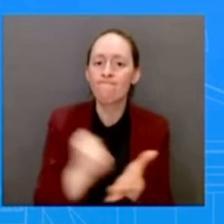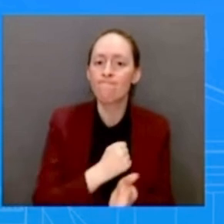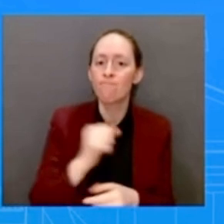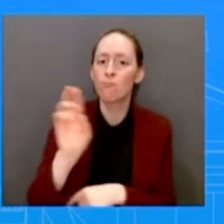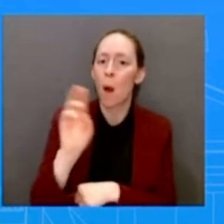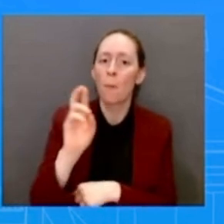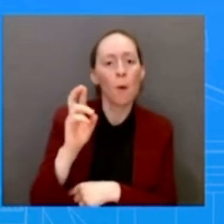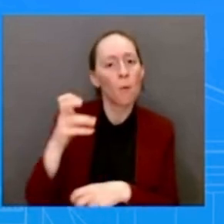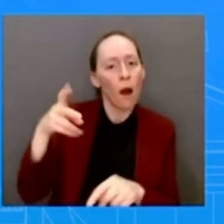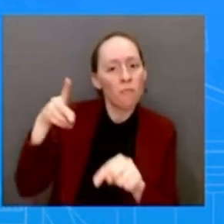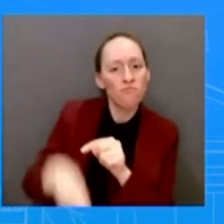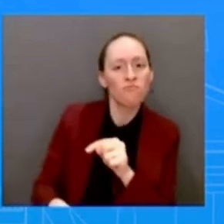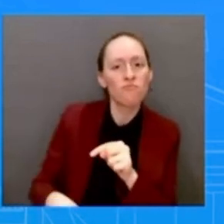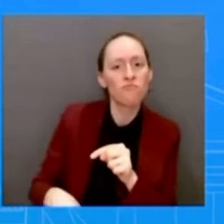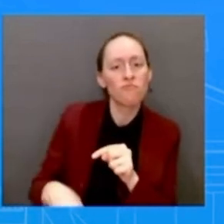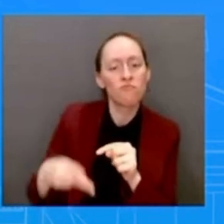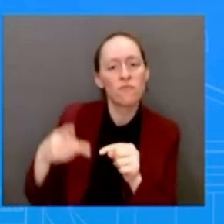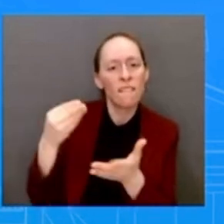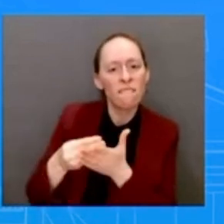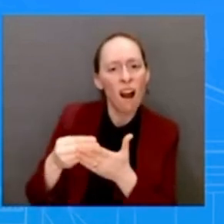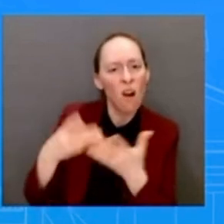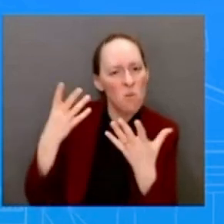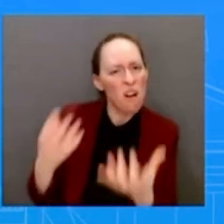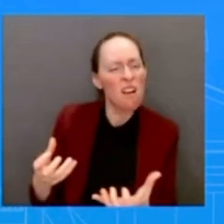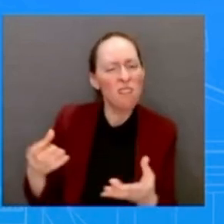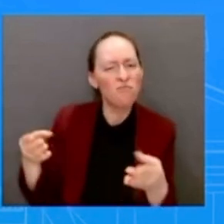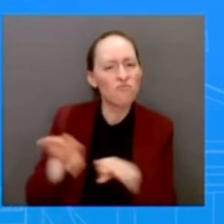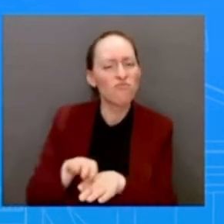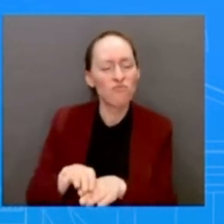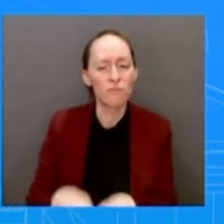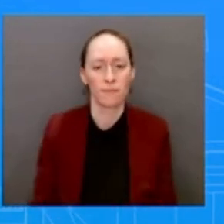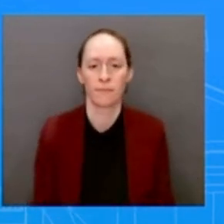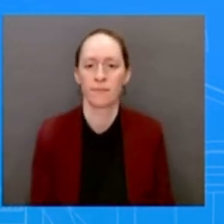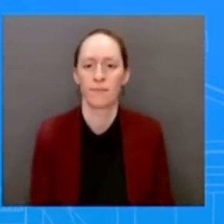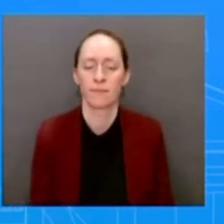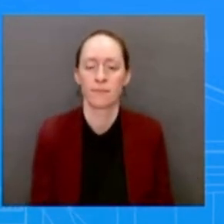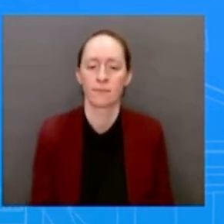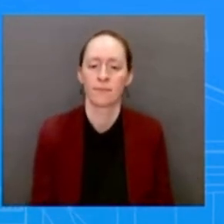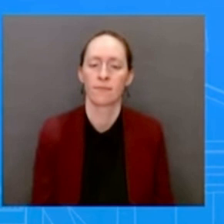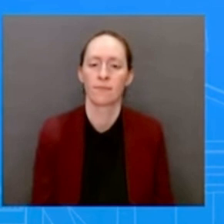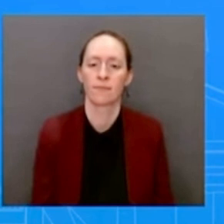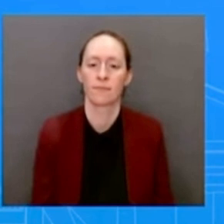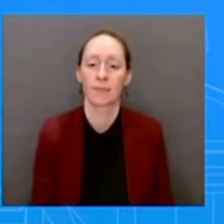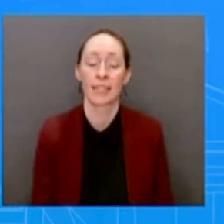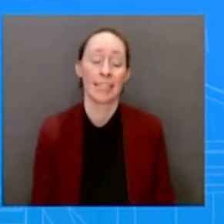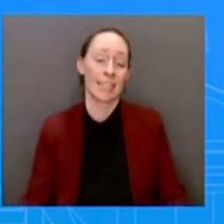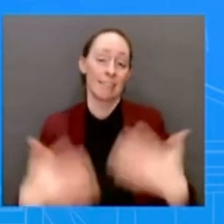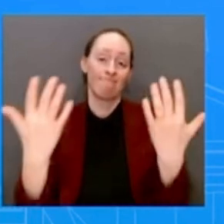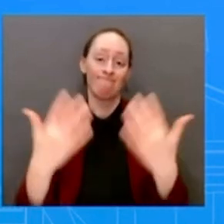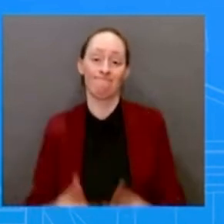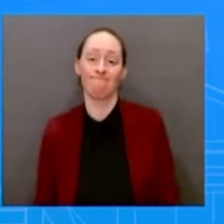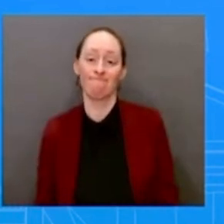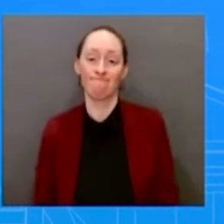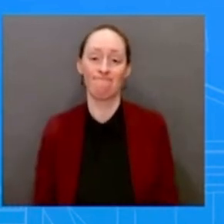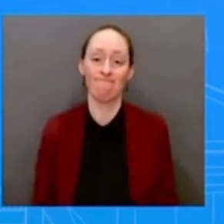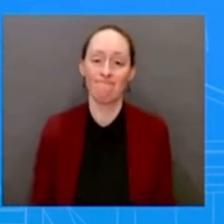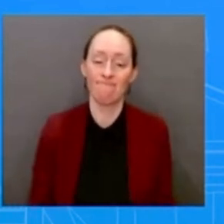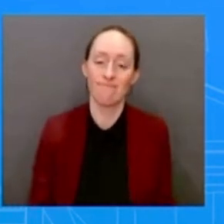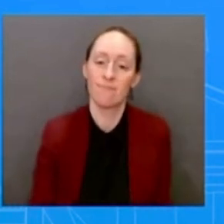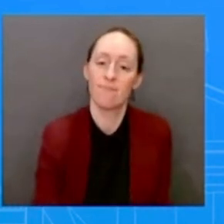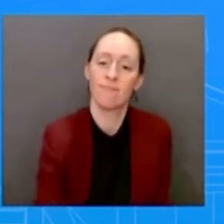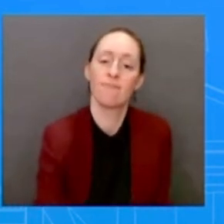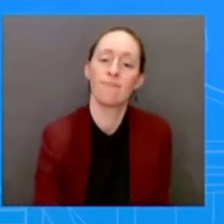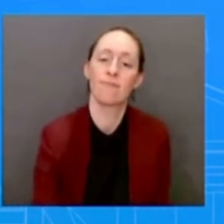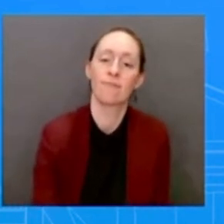an option to make communities safe. So this is something that the President cares about very